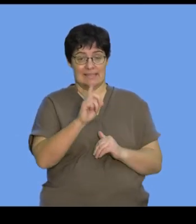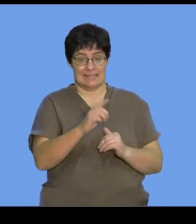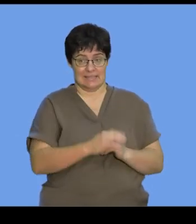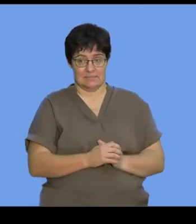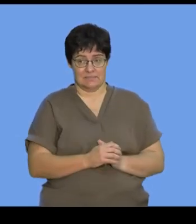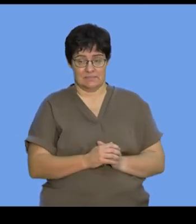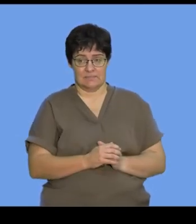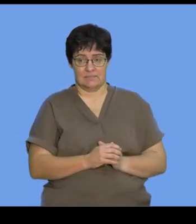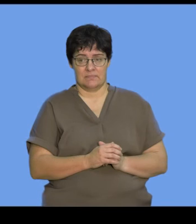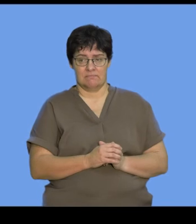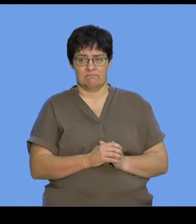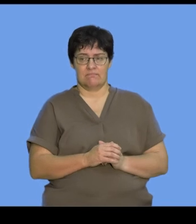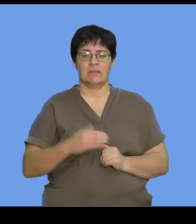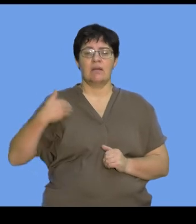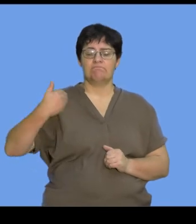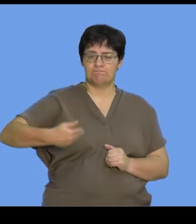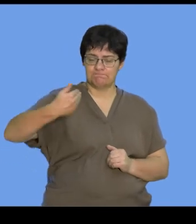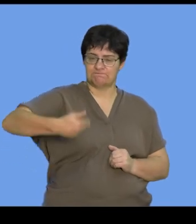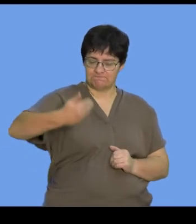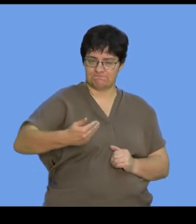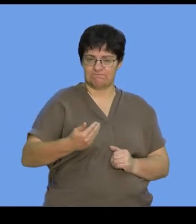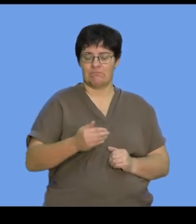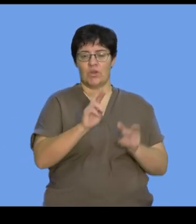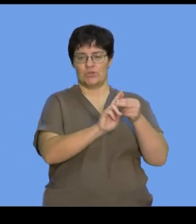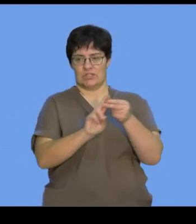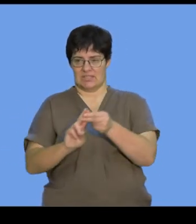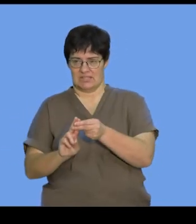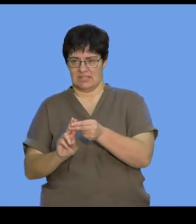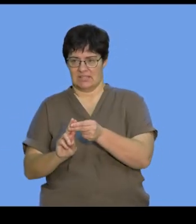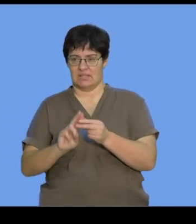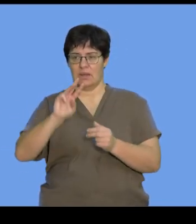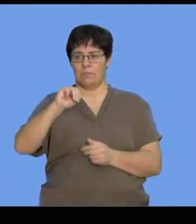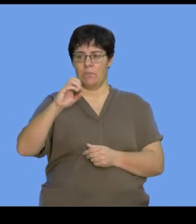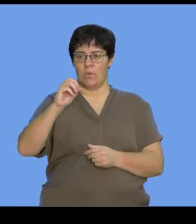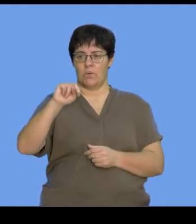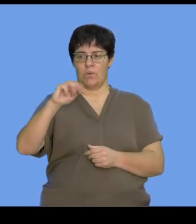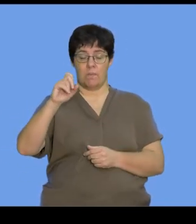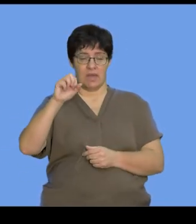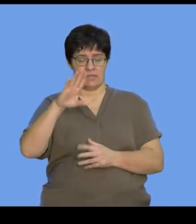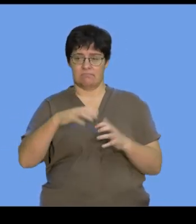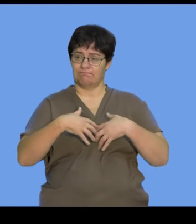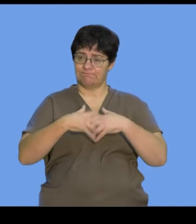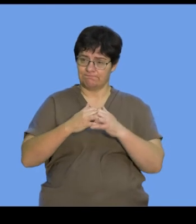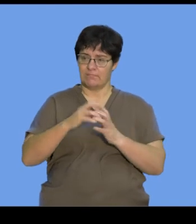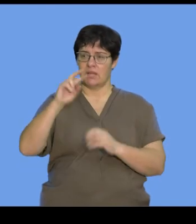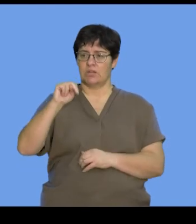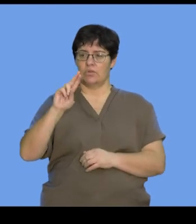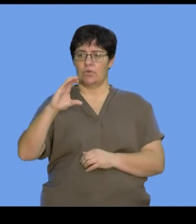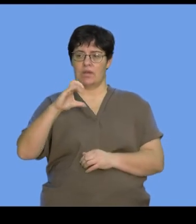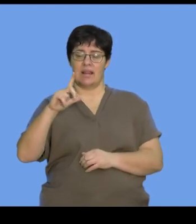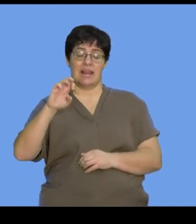D. Repeating units are monomers that form a nucleic acid. So, the repeating